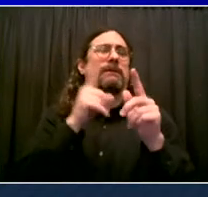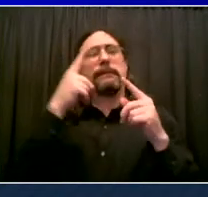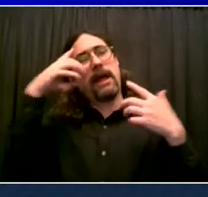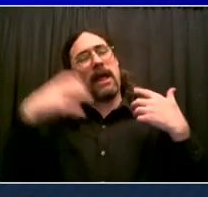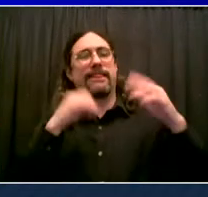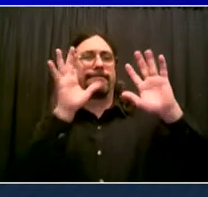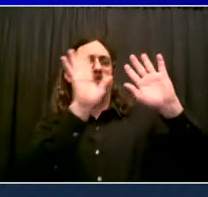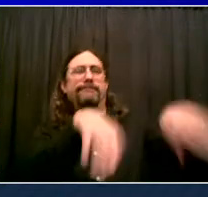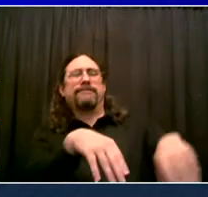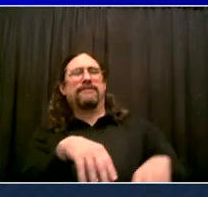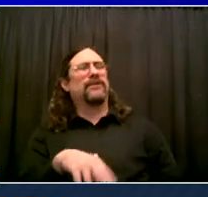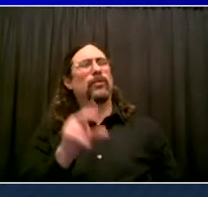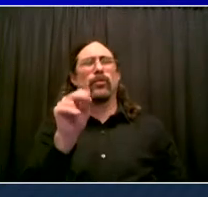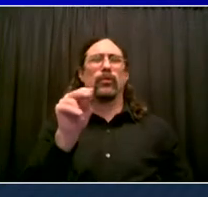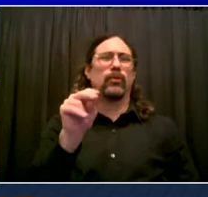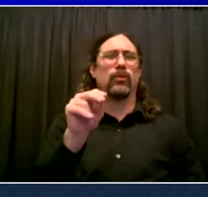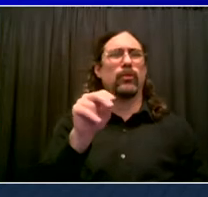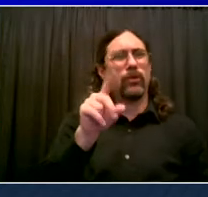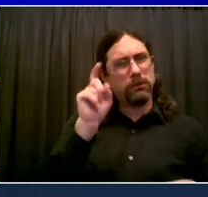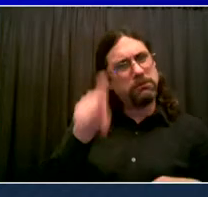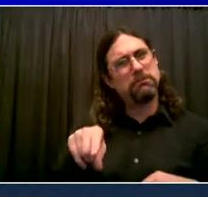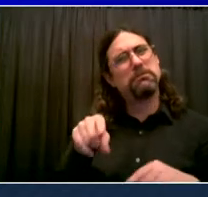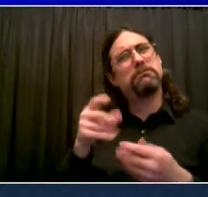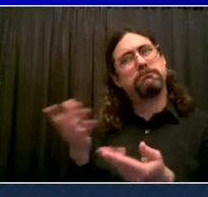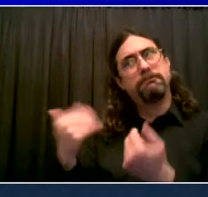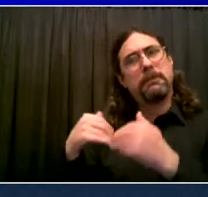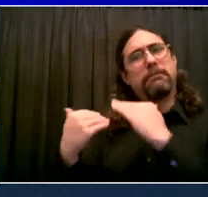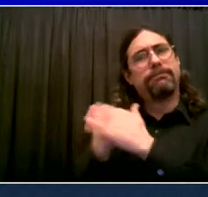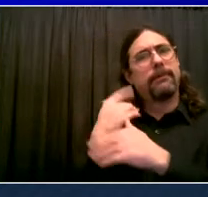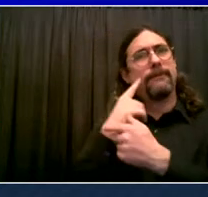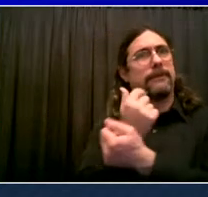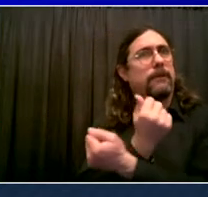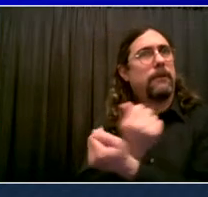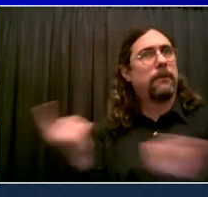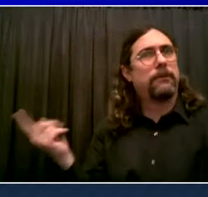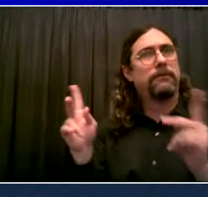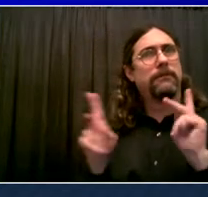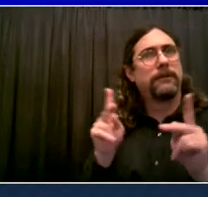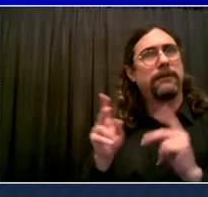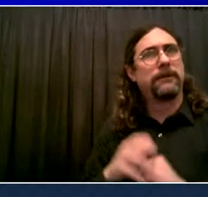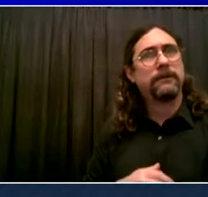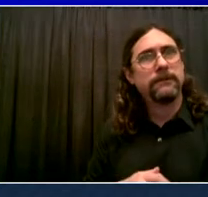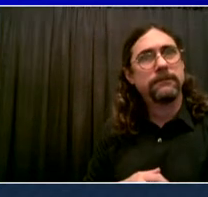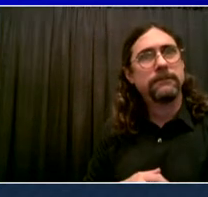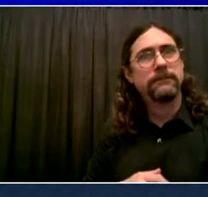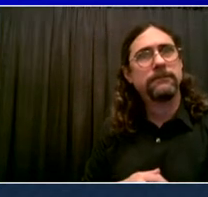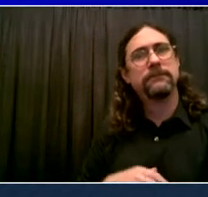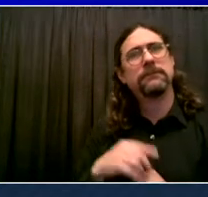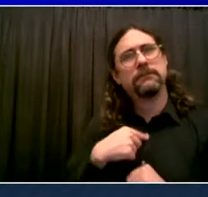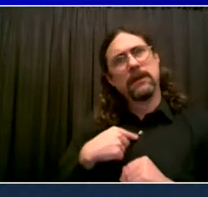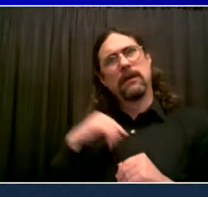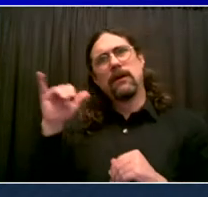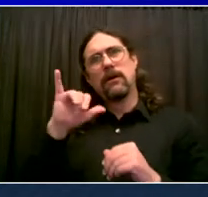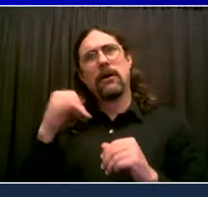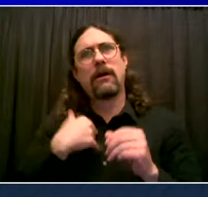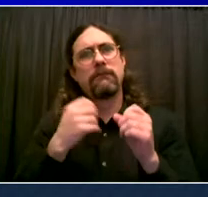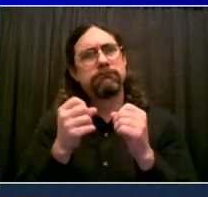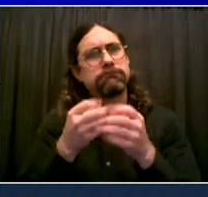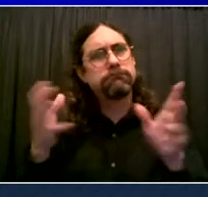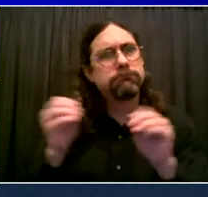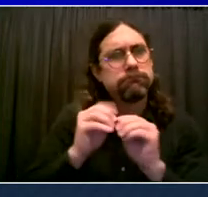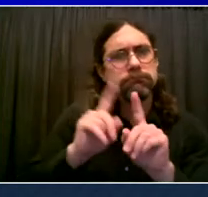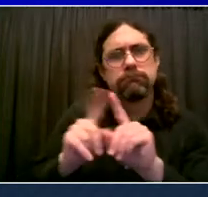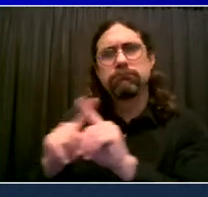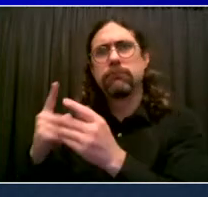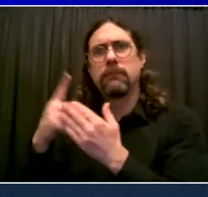Reaching to communities that have had fewer advantages, making mental health services available for them in an easy, free way. We are